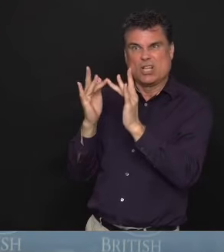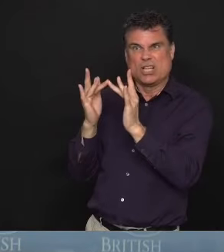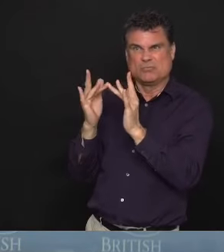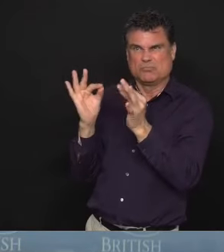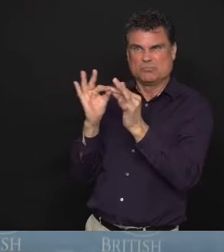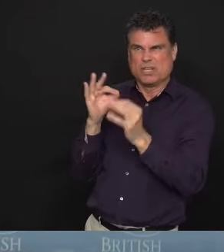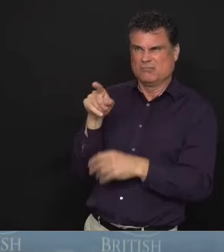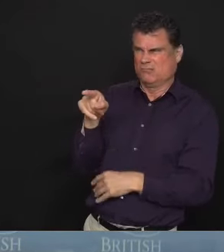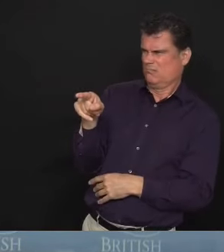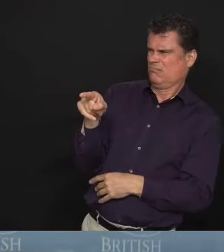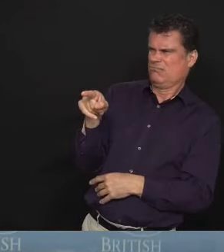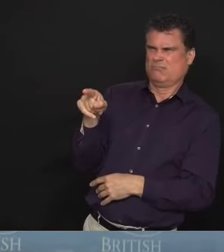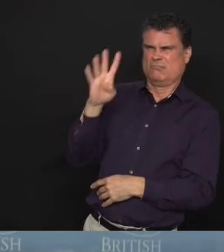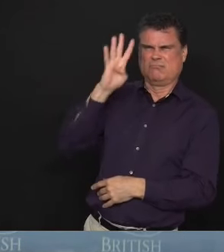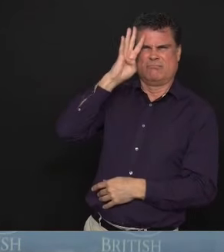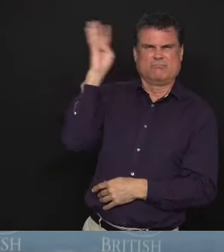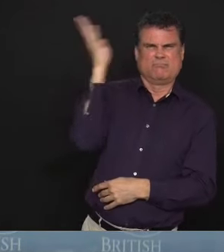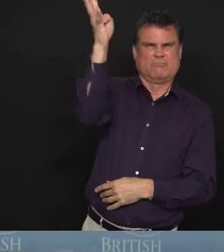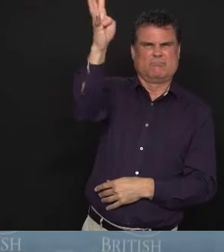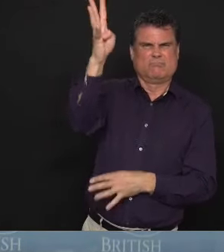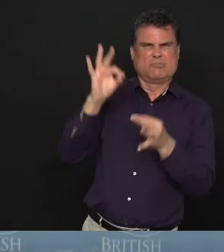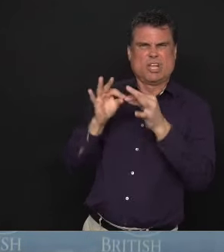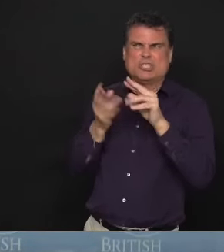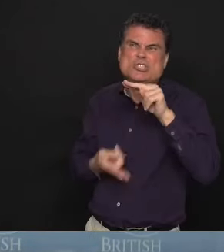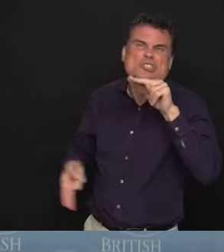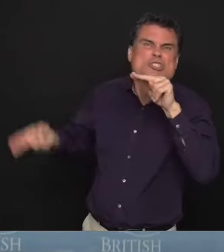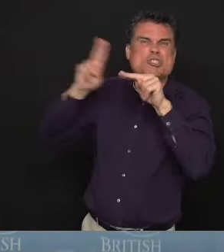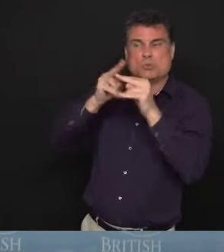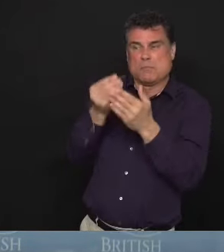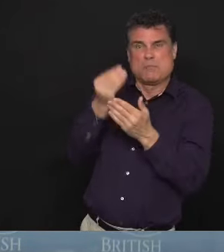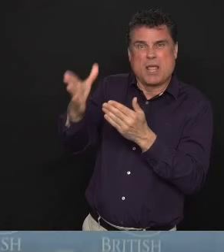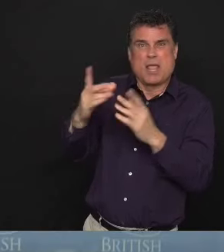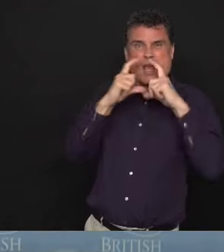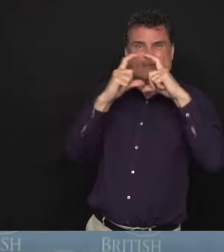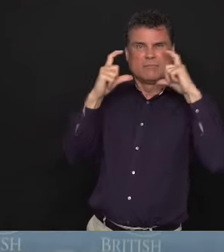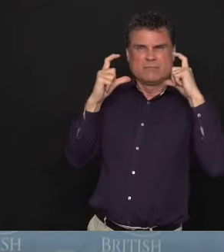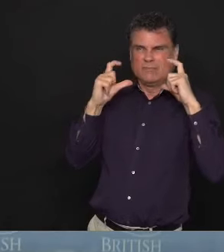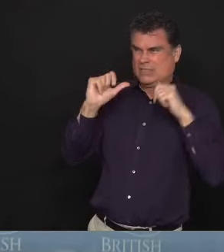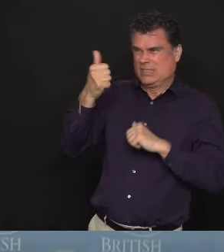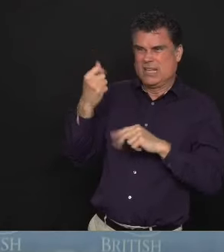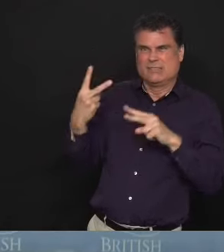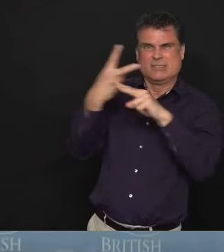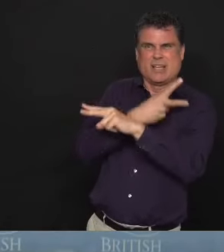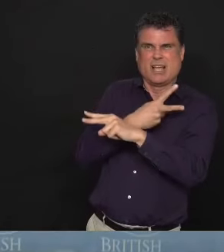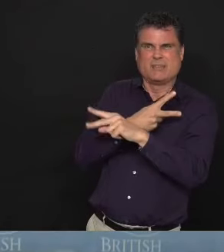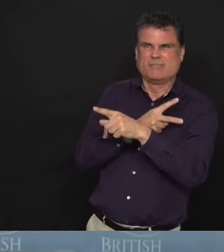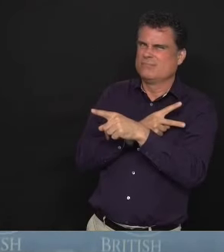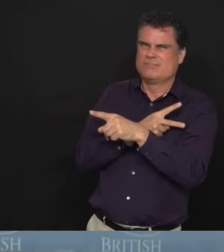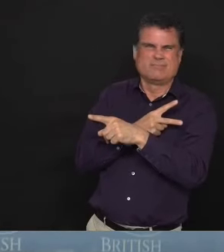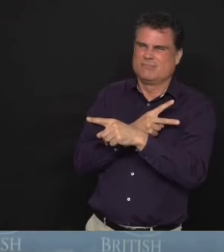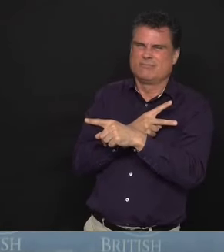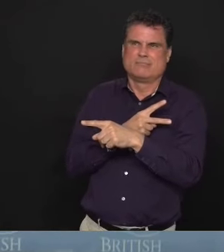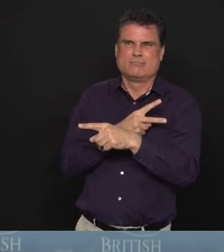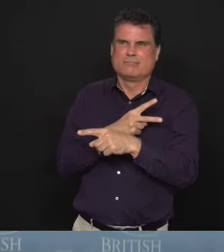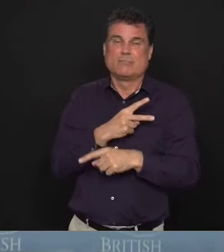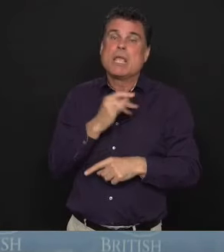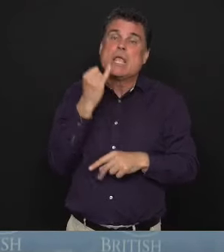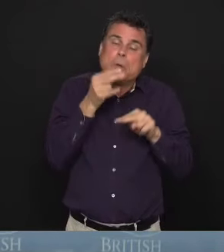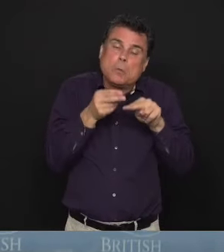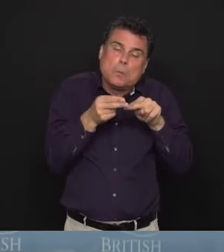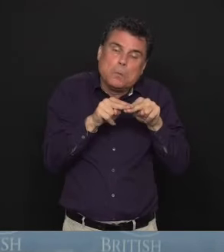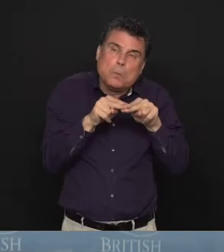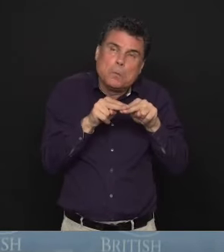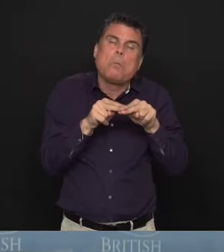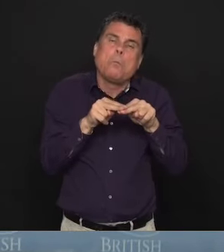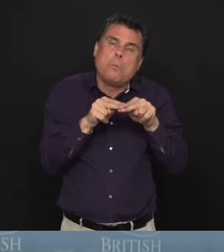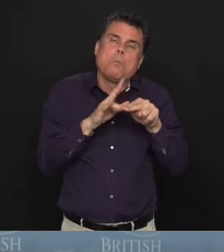over and above what you would expect to see. In a particular region or a community in